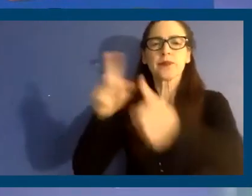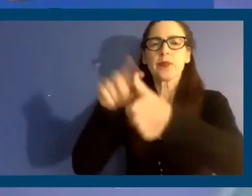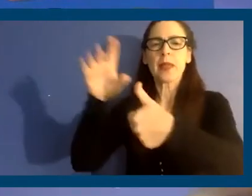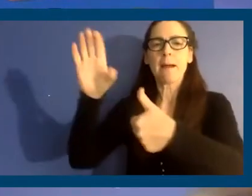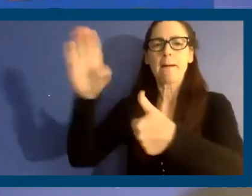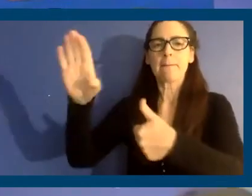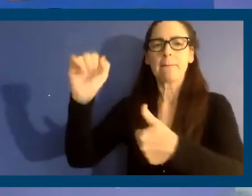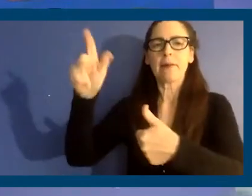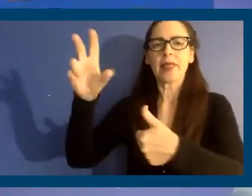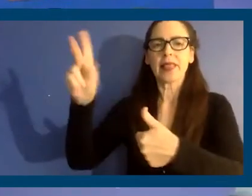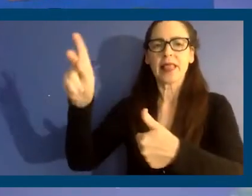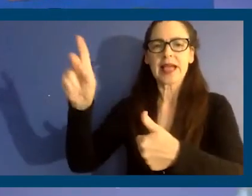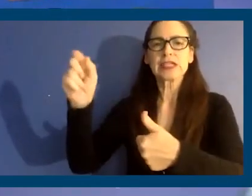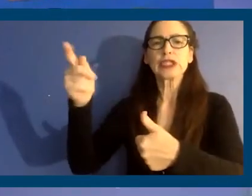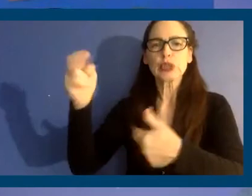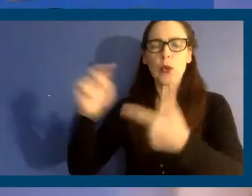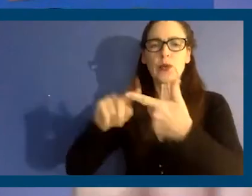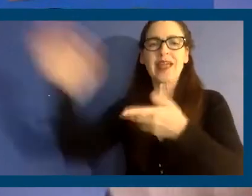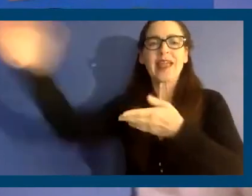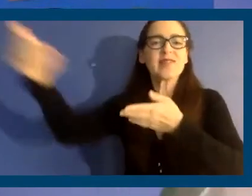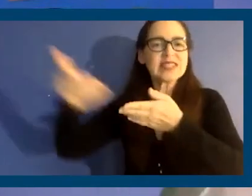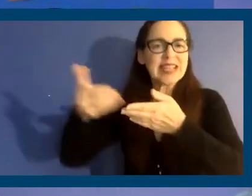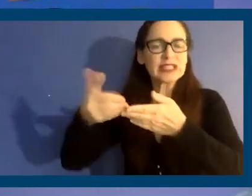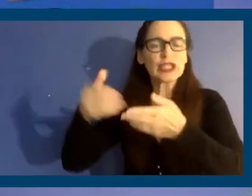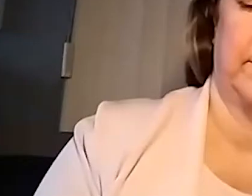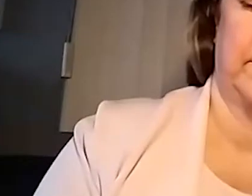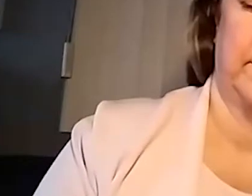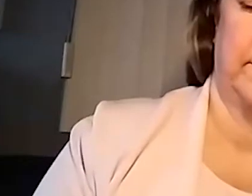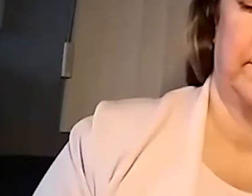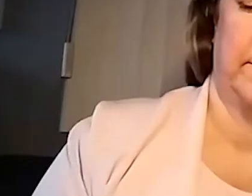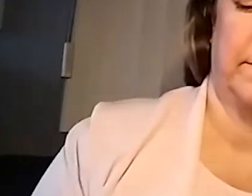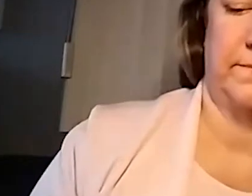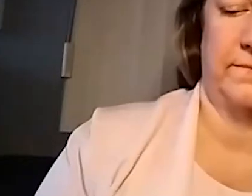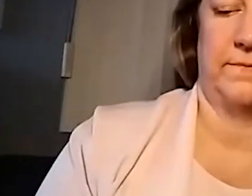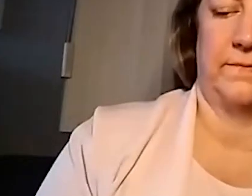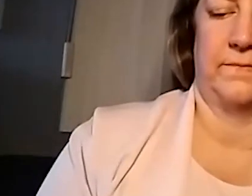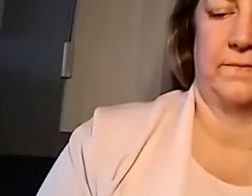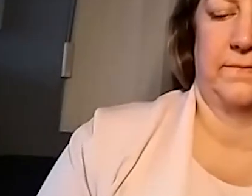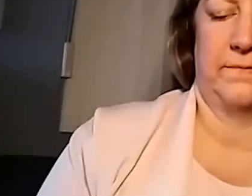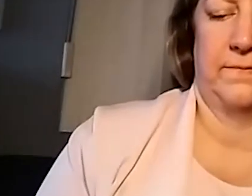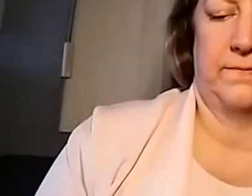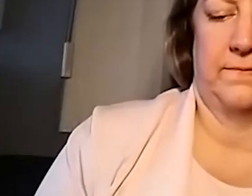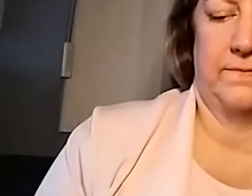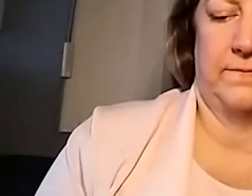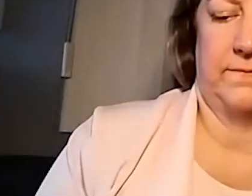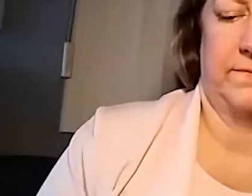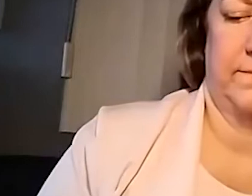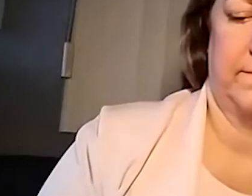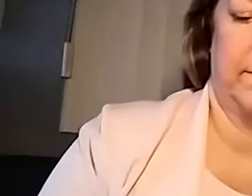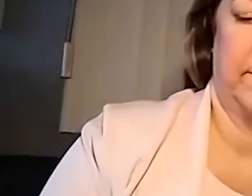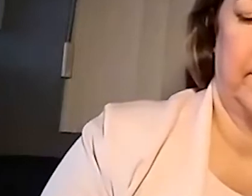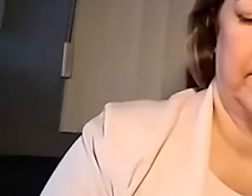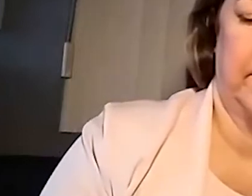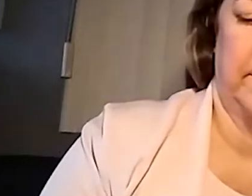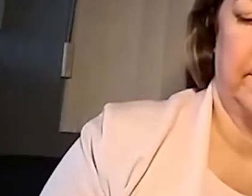have gobbled up these homes, primarily in low income communities of color like South LA or East LA.